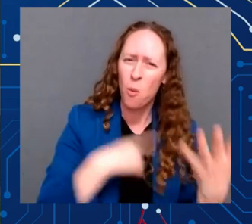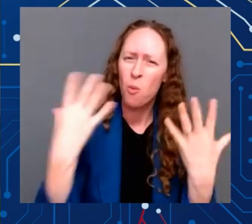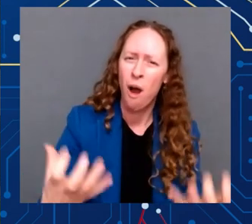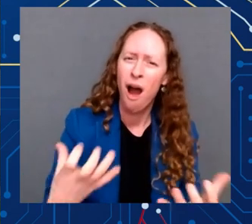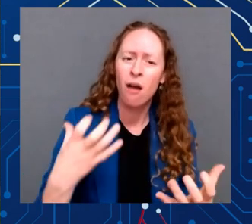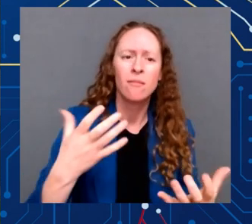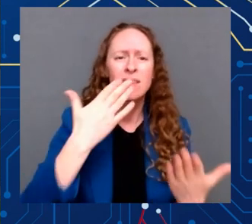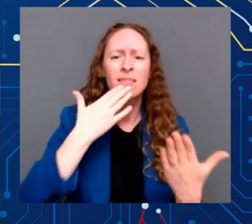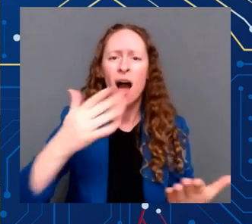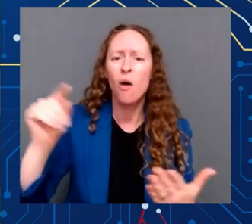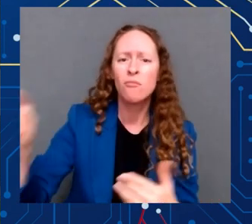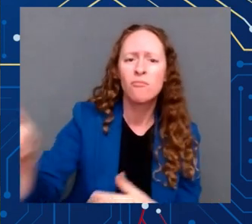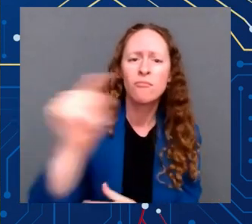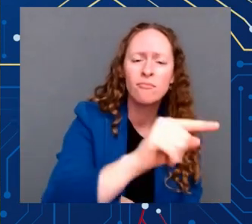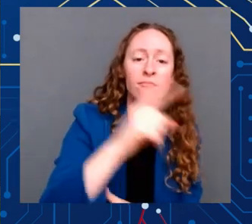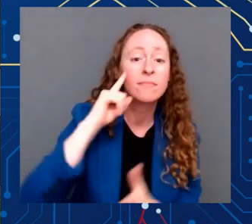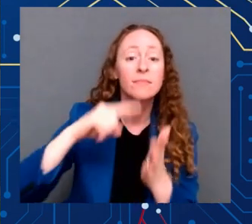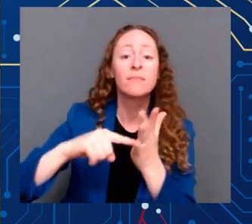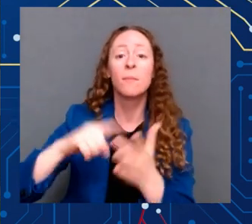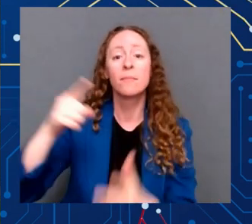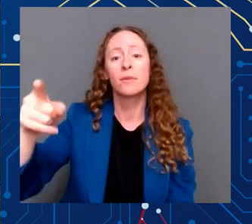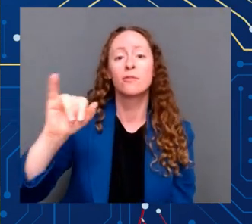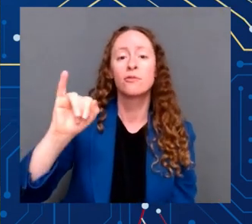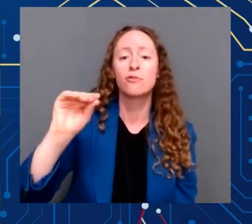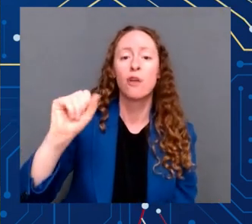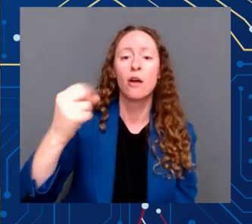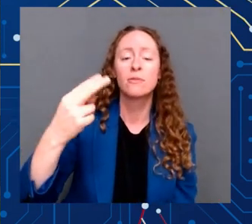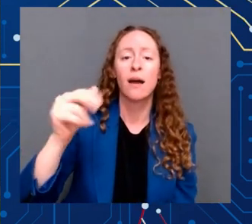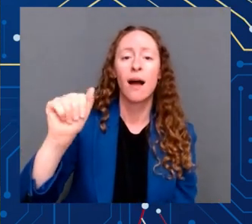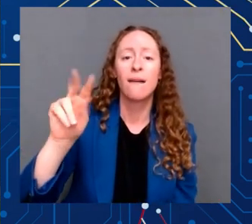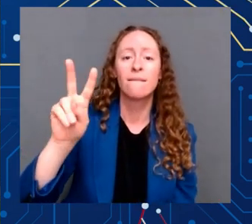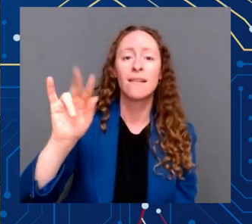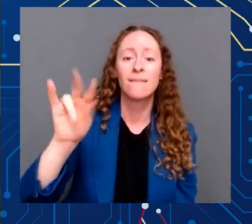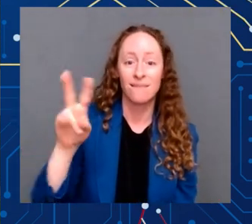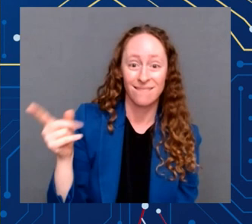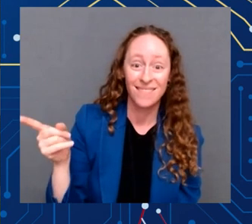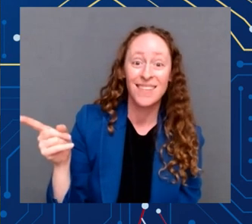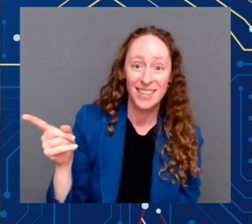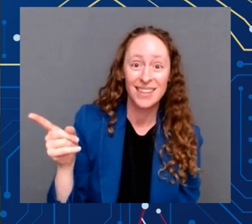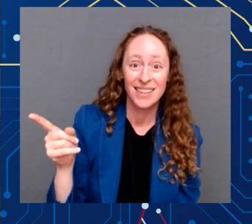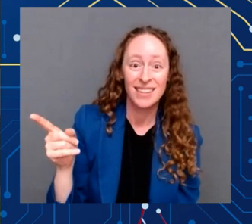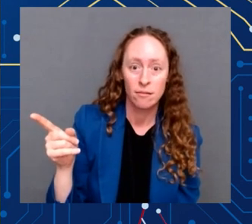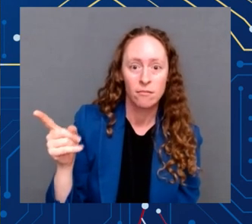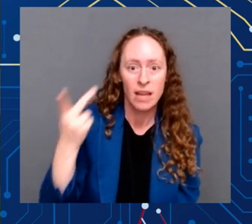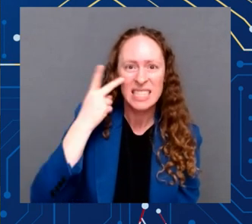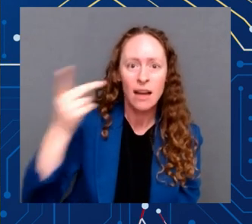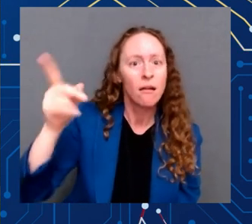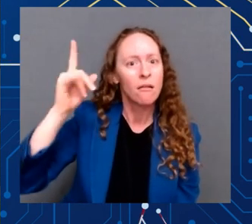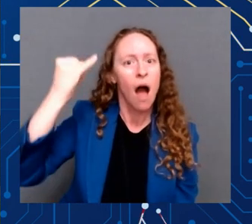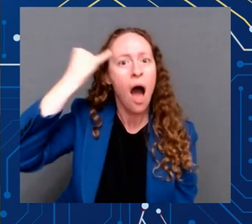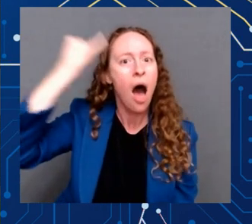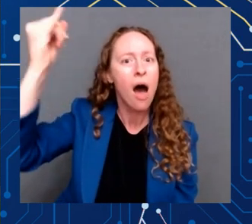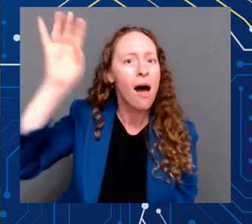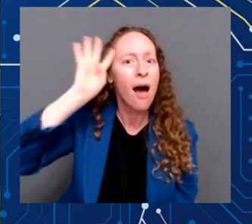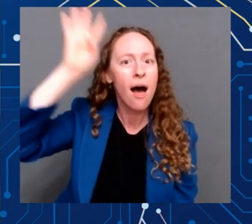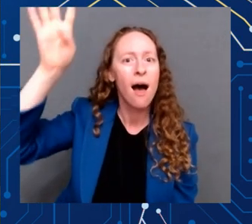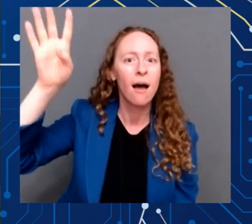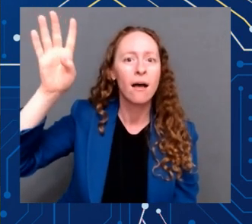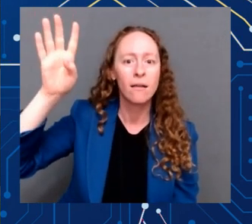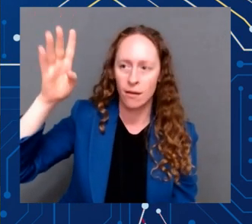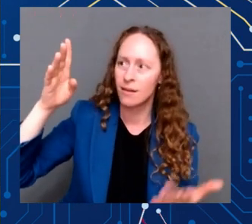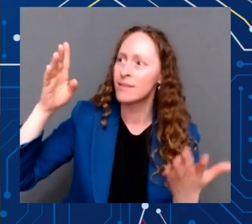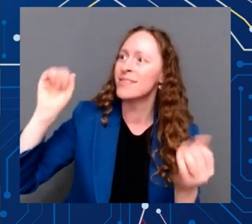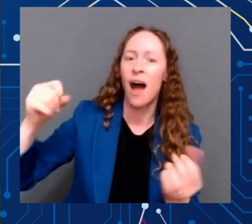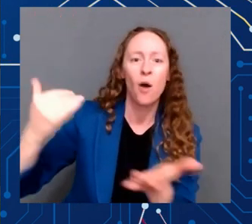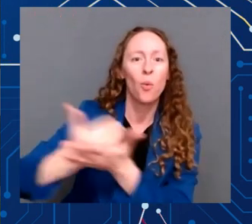spark change. We thank the many accomplished scientists and students from around the country who work closely with Chair Eddie Bernice